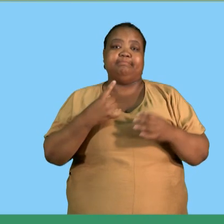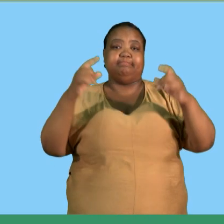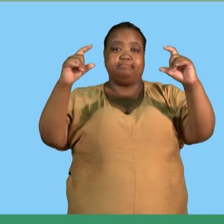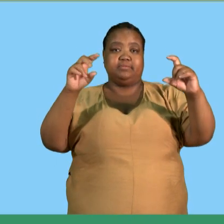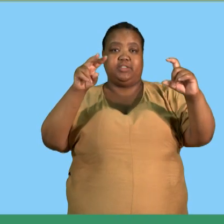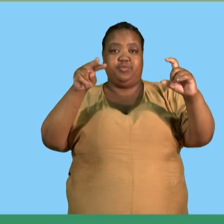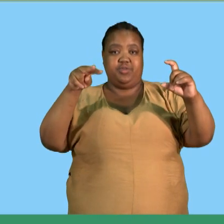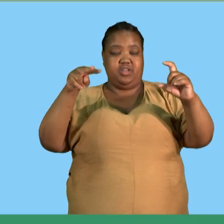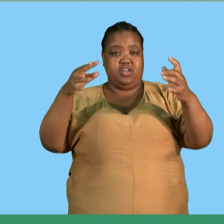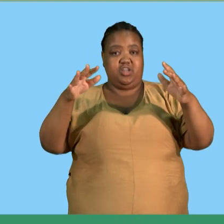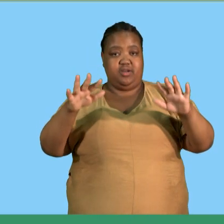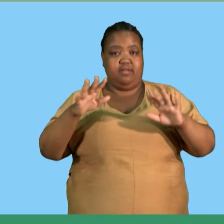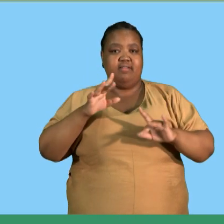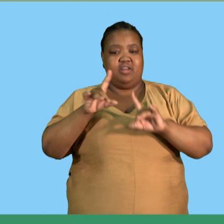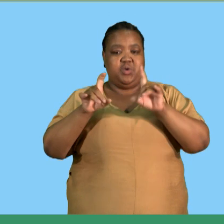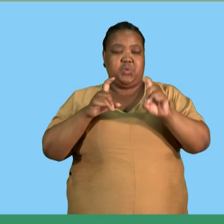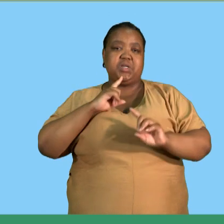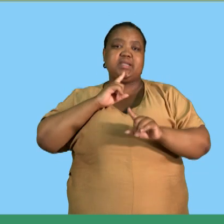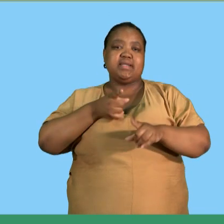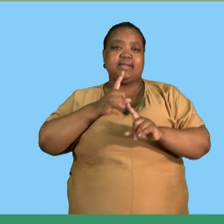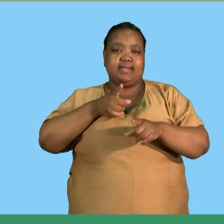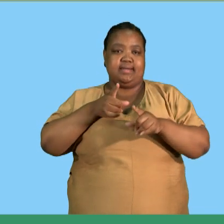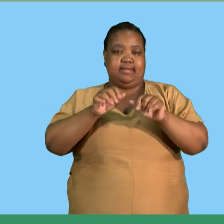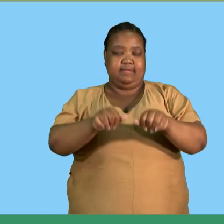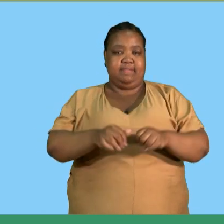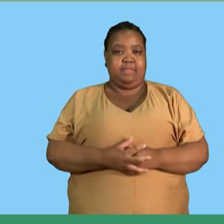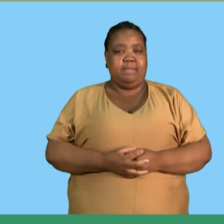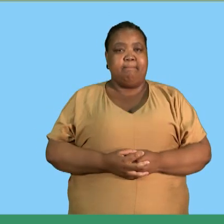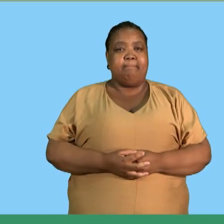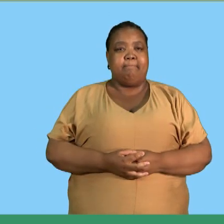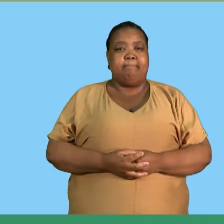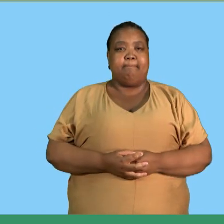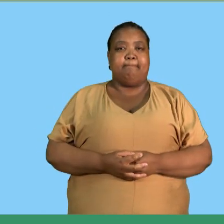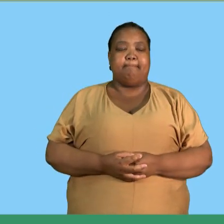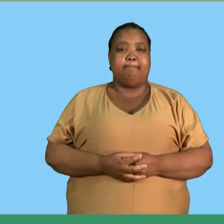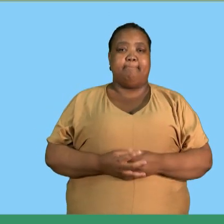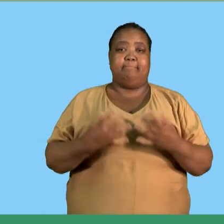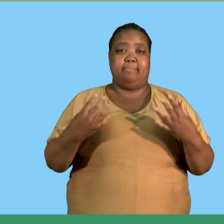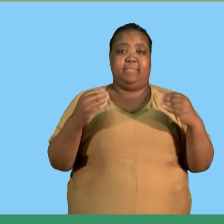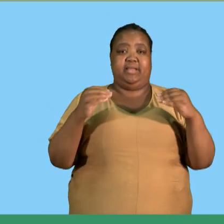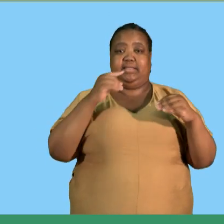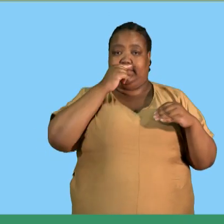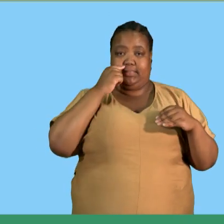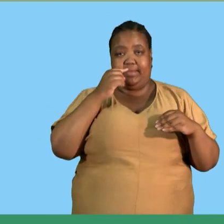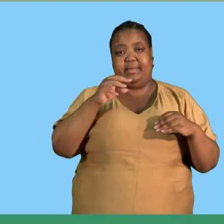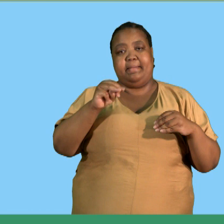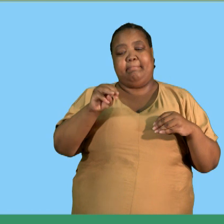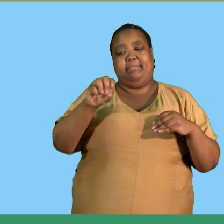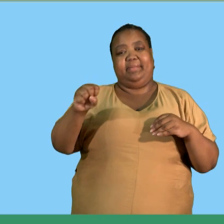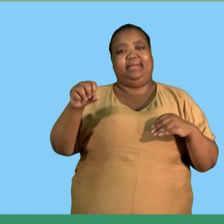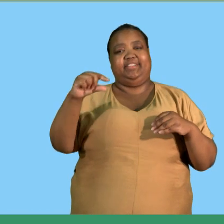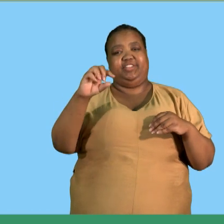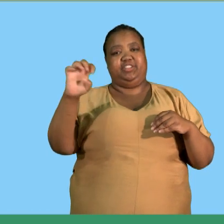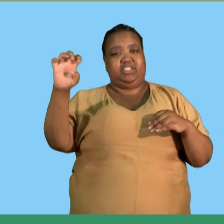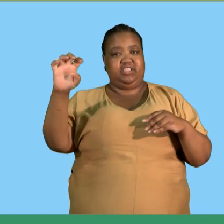read the scenario below and answer the question that follows we've got the name of the business is miss g